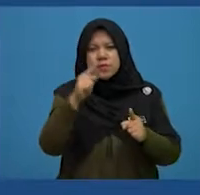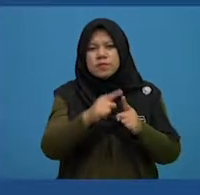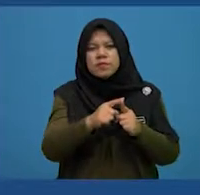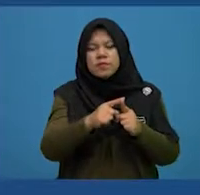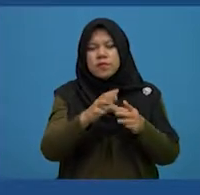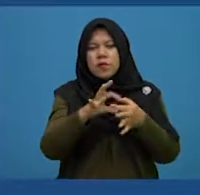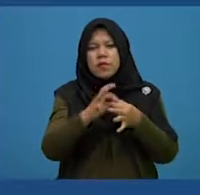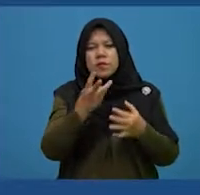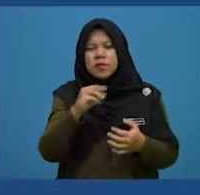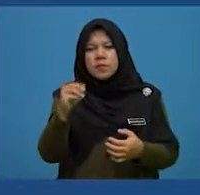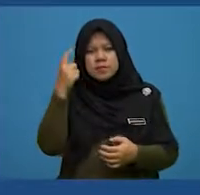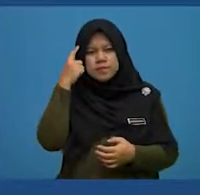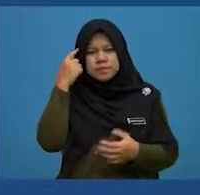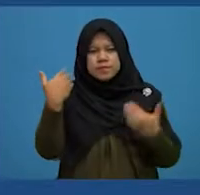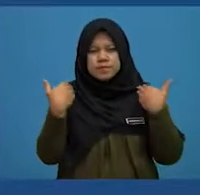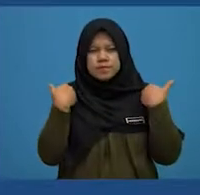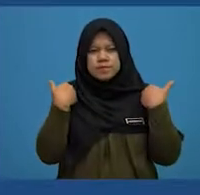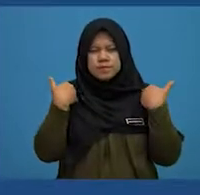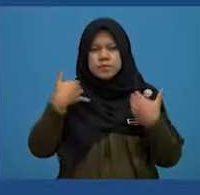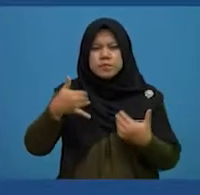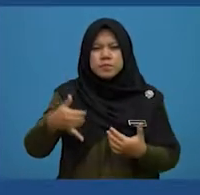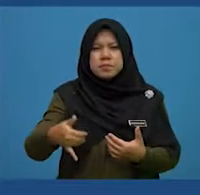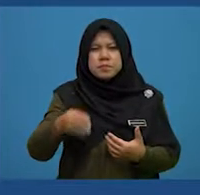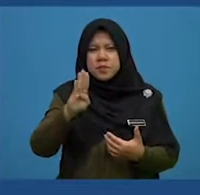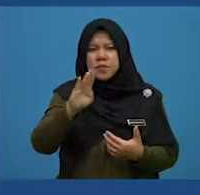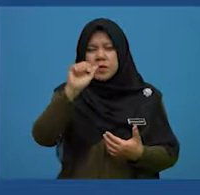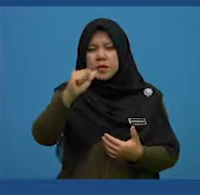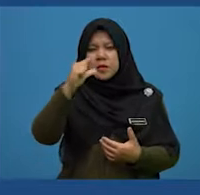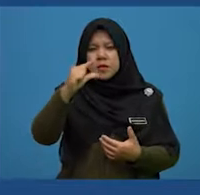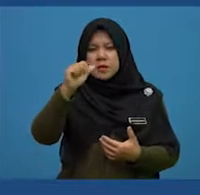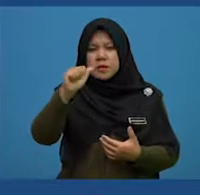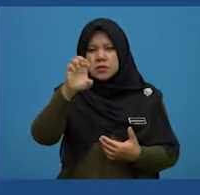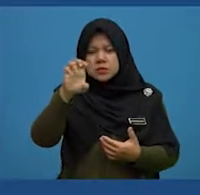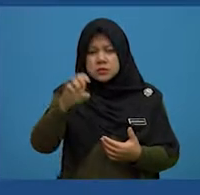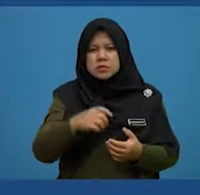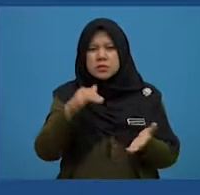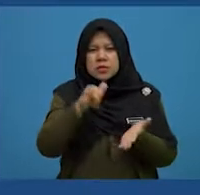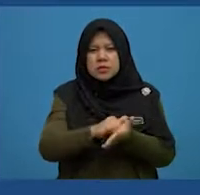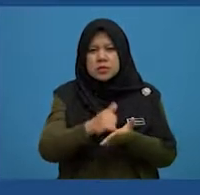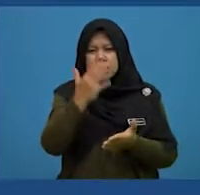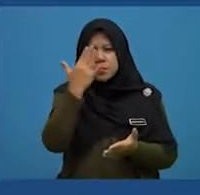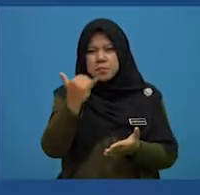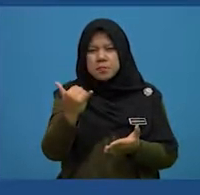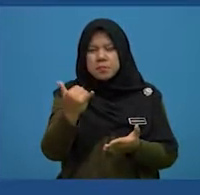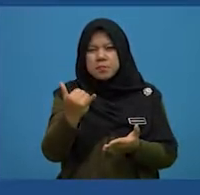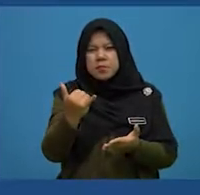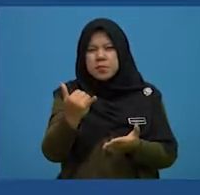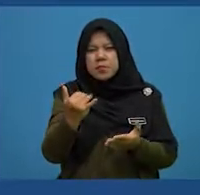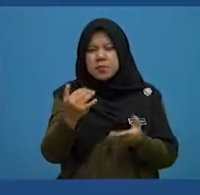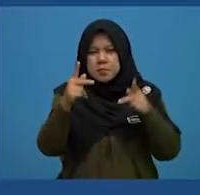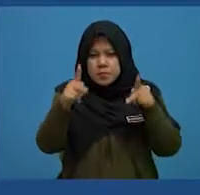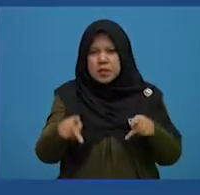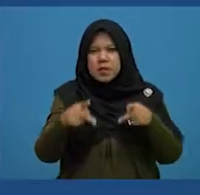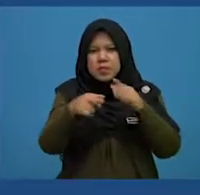of them, thinking they had baggage. This might explain why some people